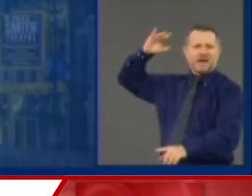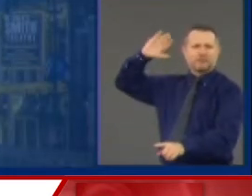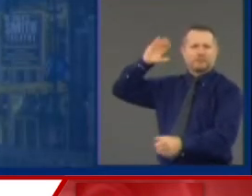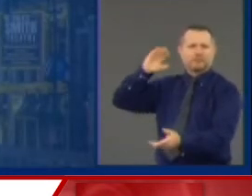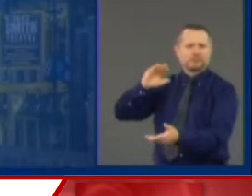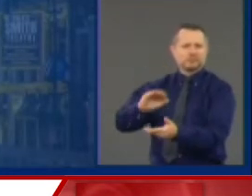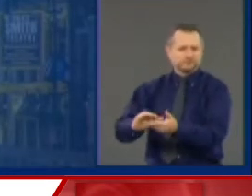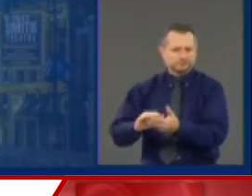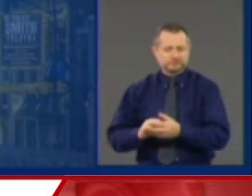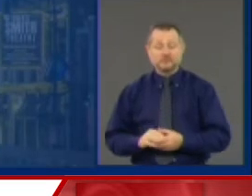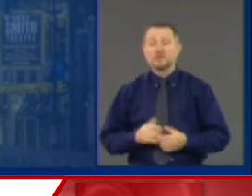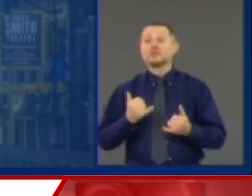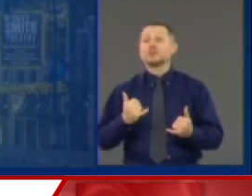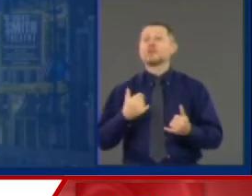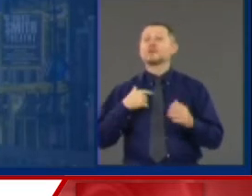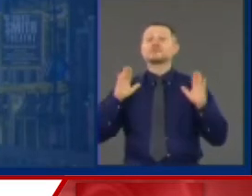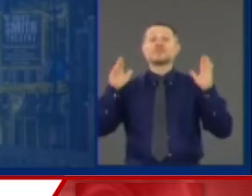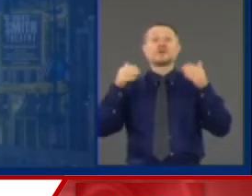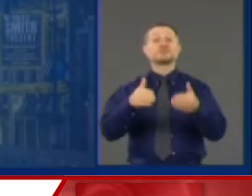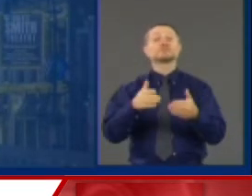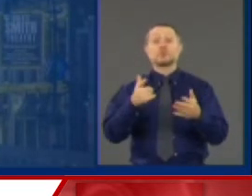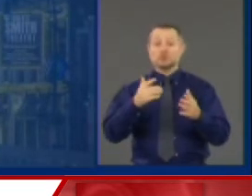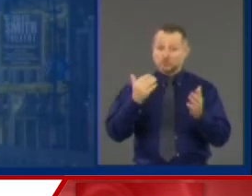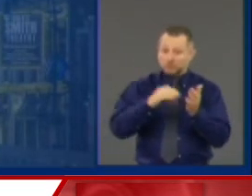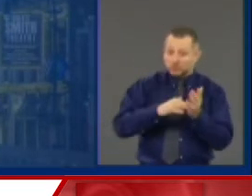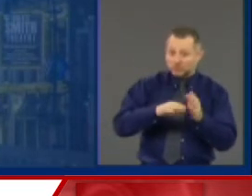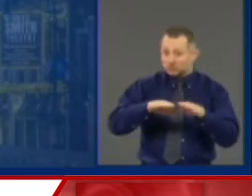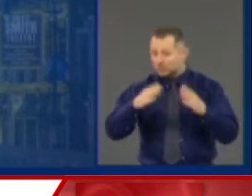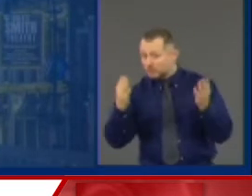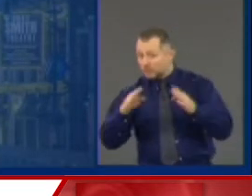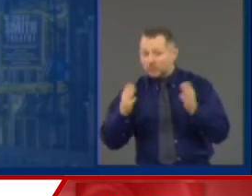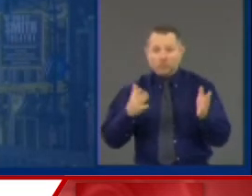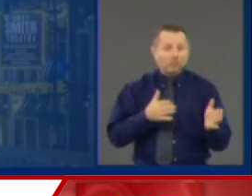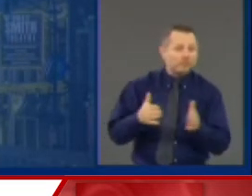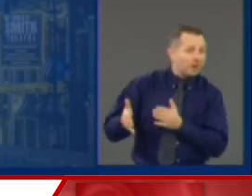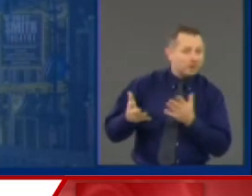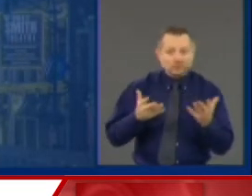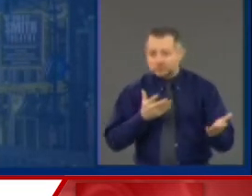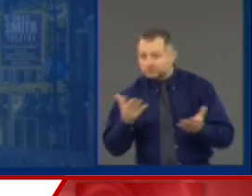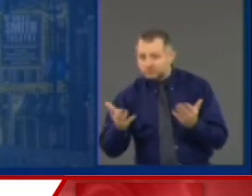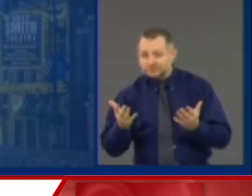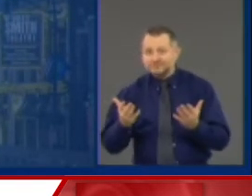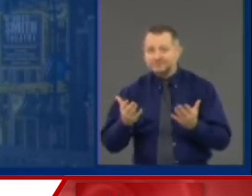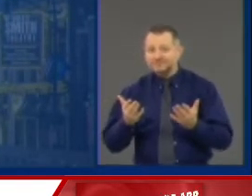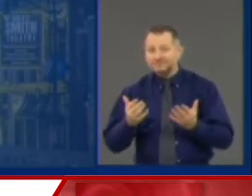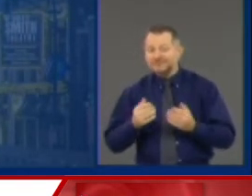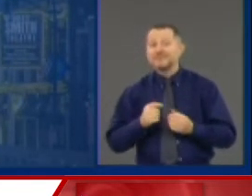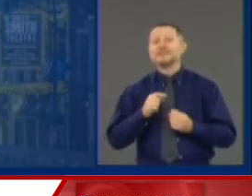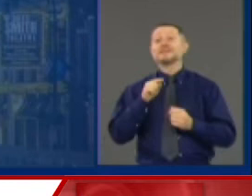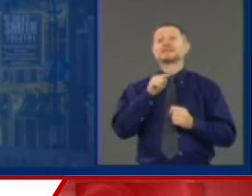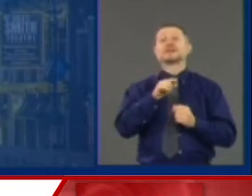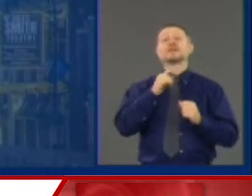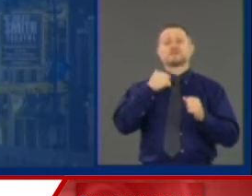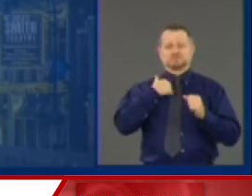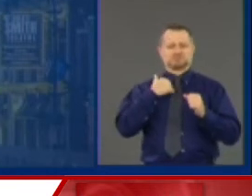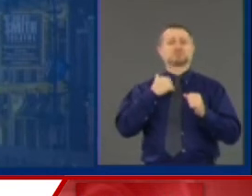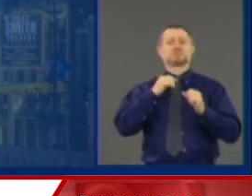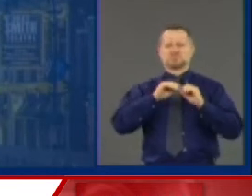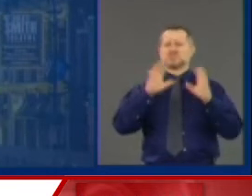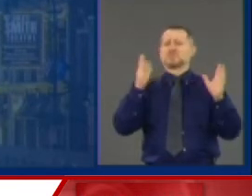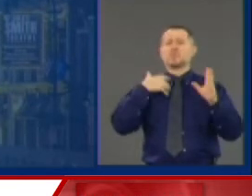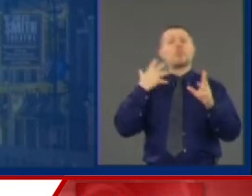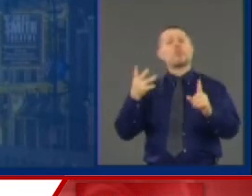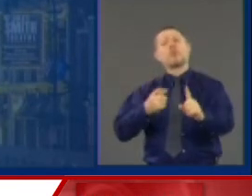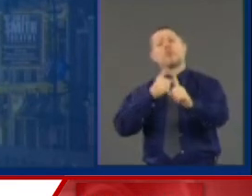The question is, where do we go from here? No doubt the initial objective was